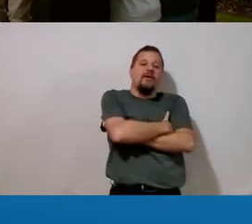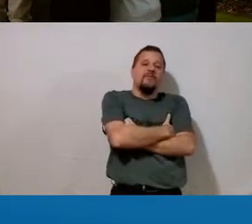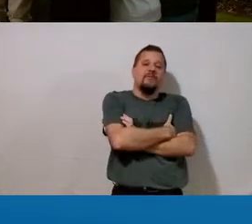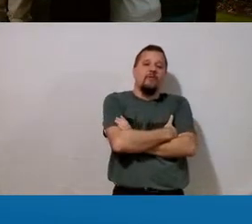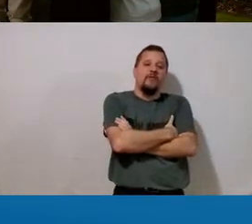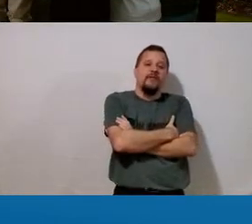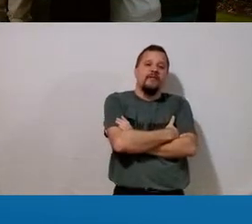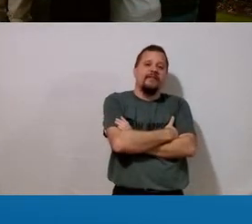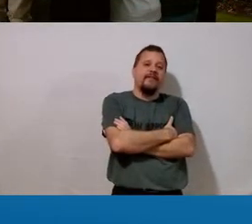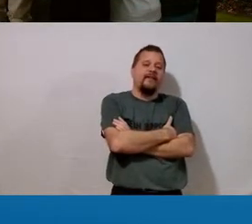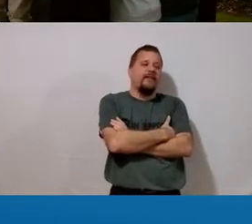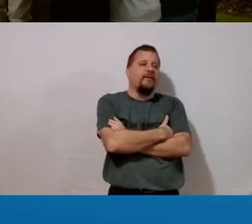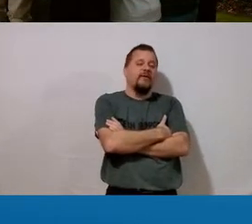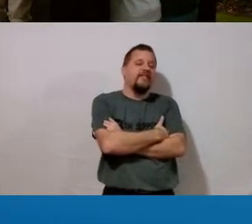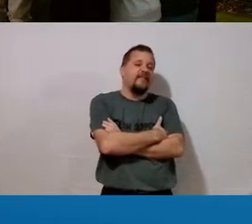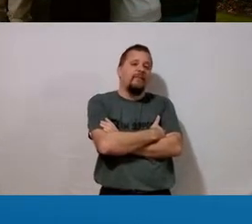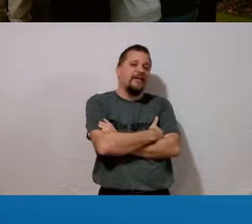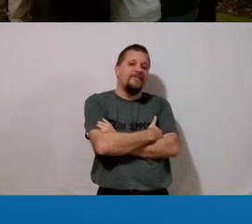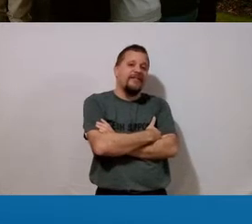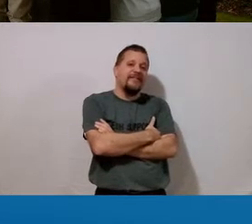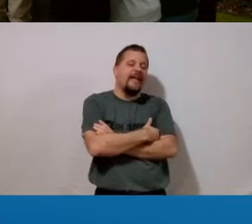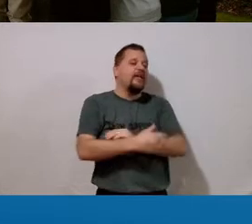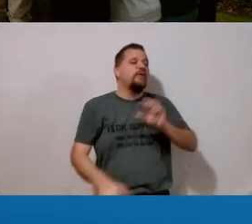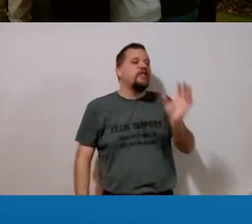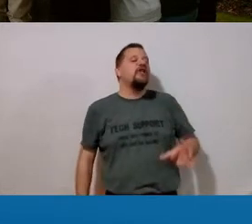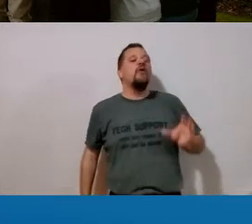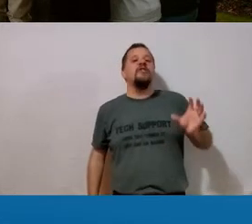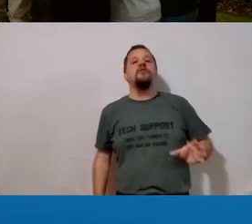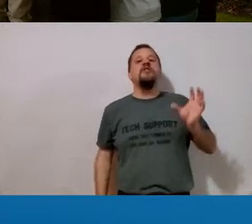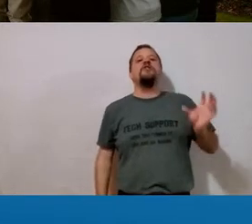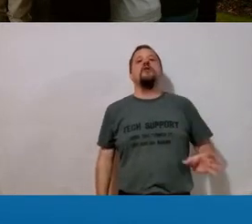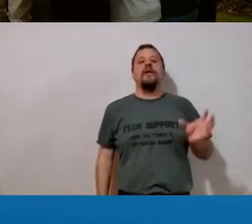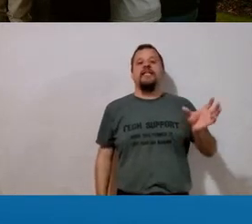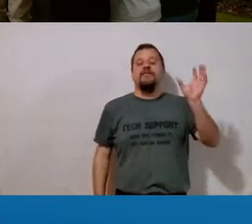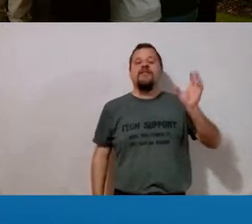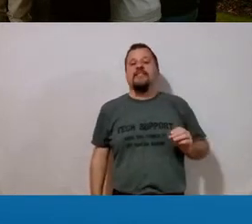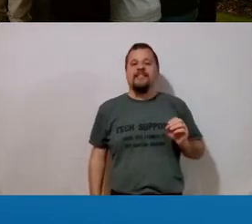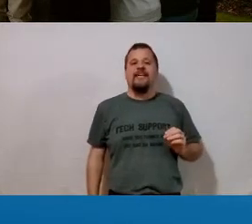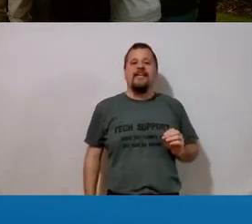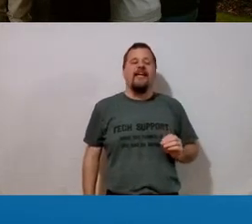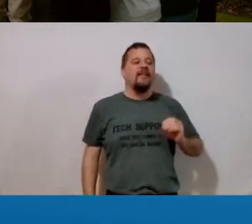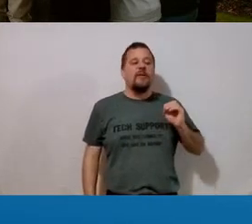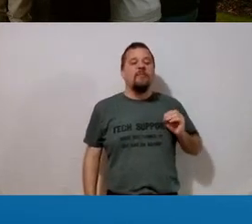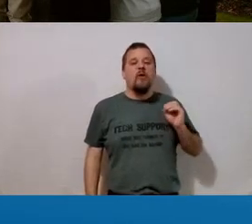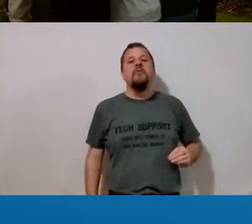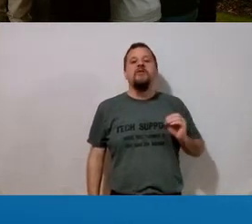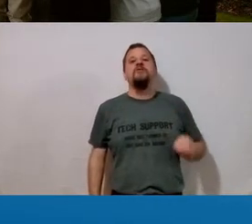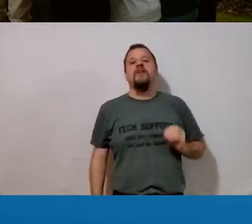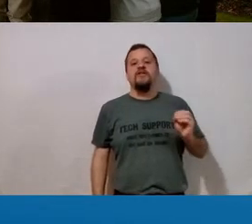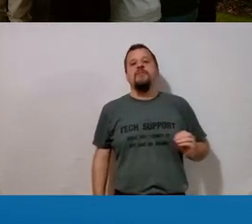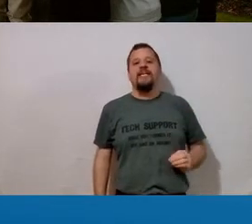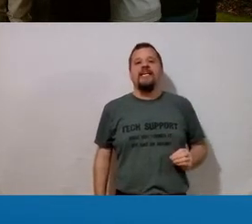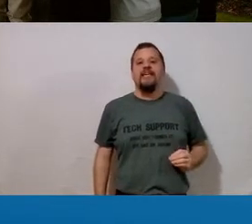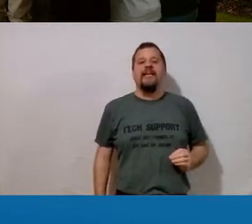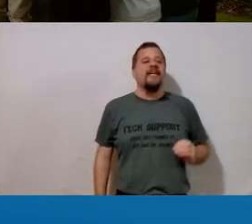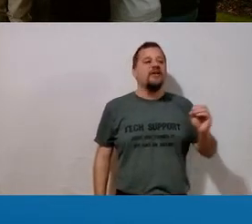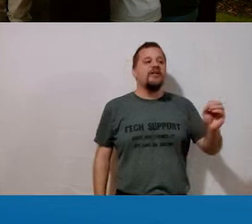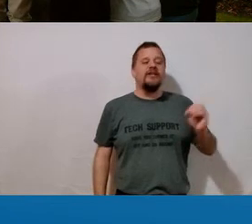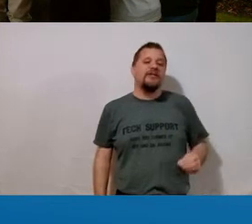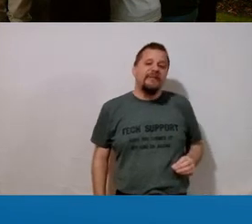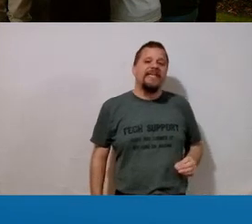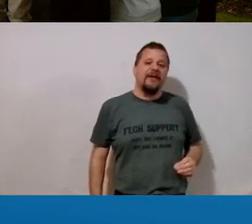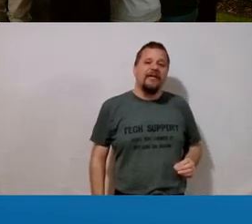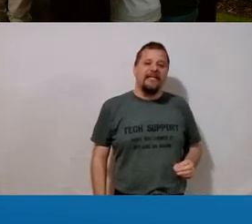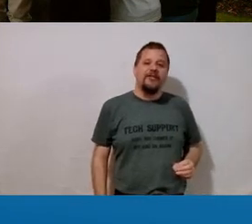maybe he has his arms folded or he's stomping his feet and you just know as soon as you go in to facilitate that the moment you start speaking